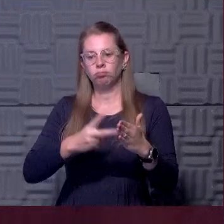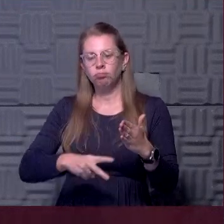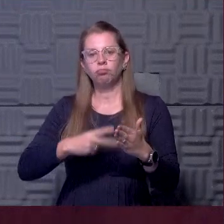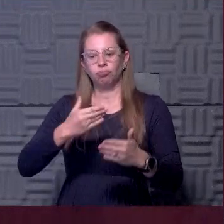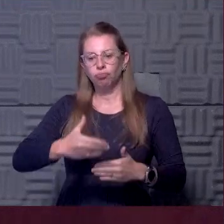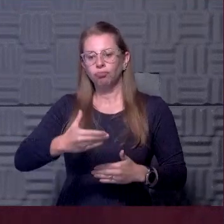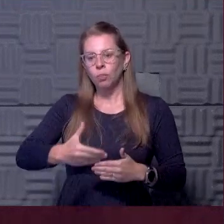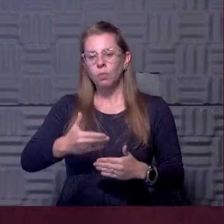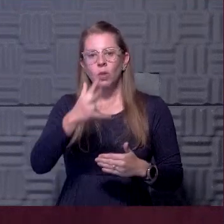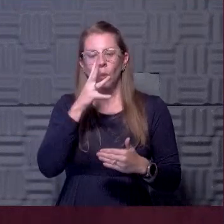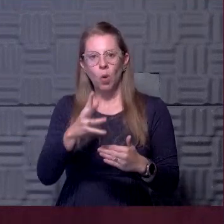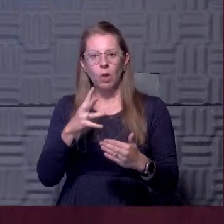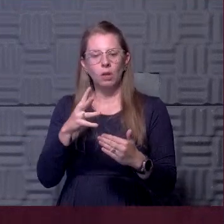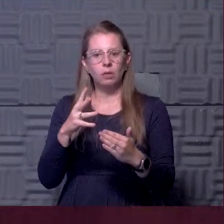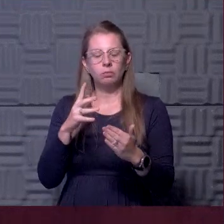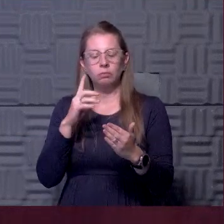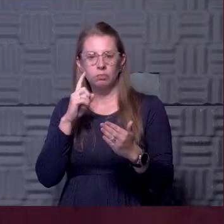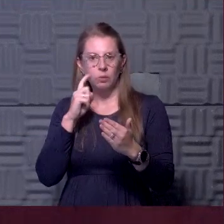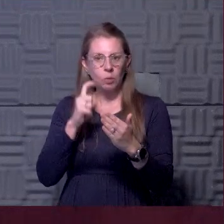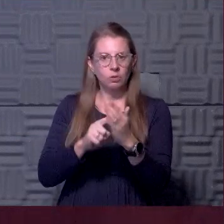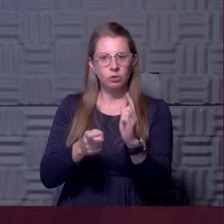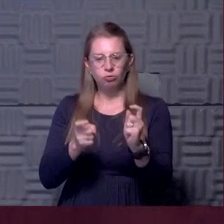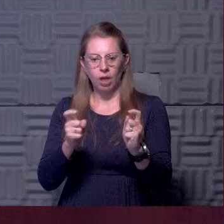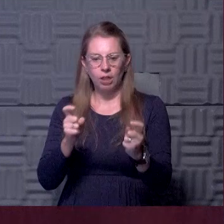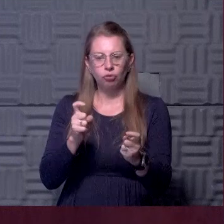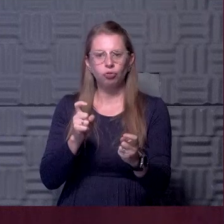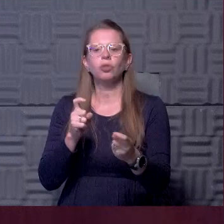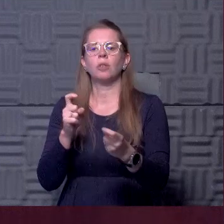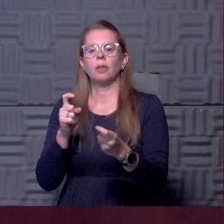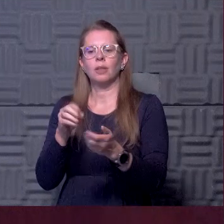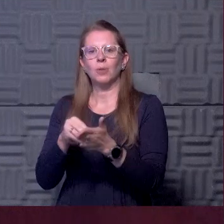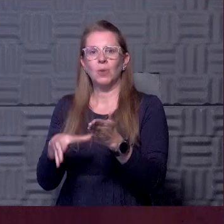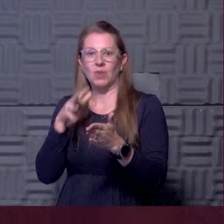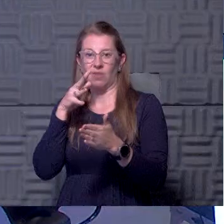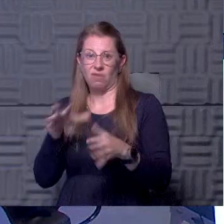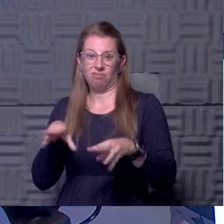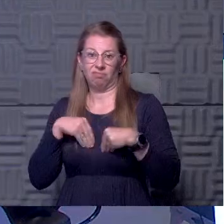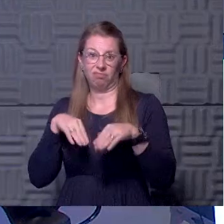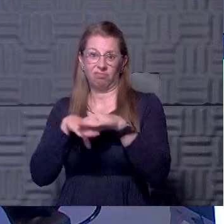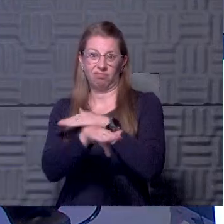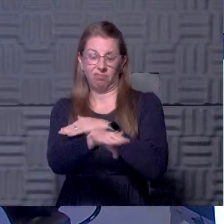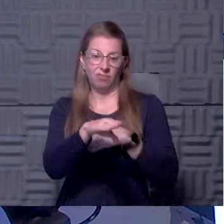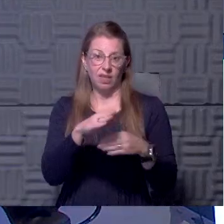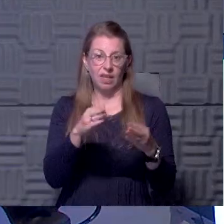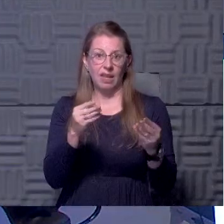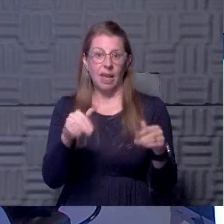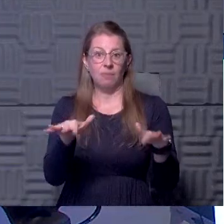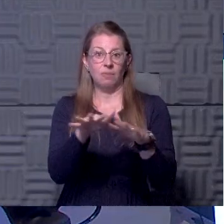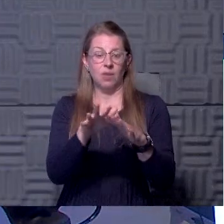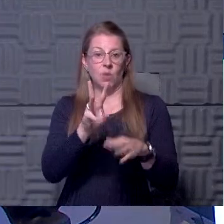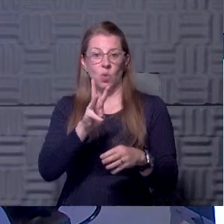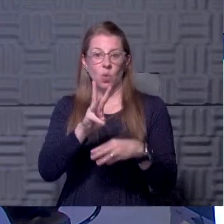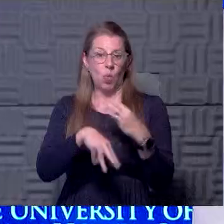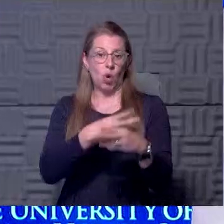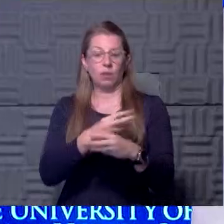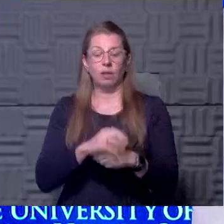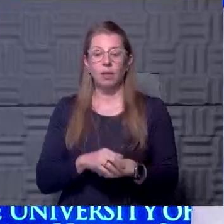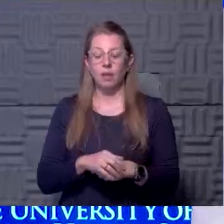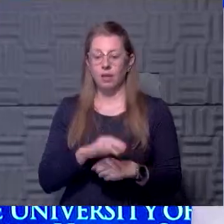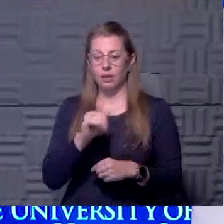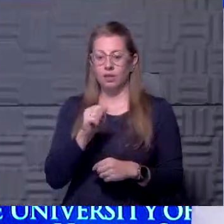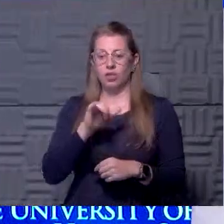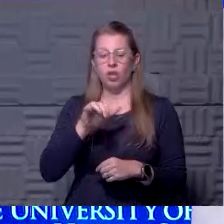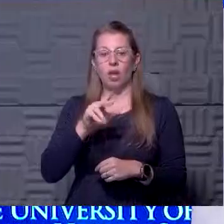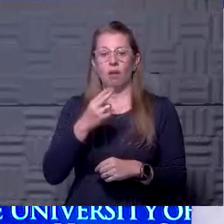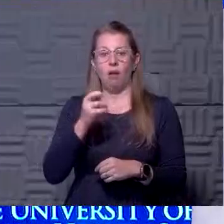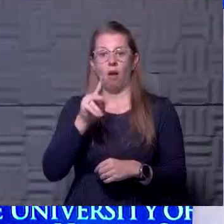that change management frankly of how they're going to have to re-enter the campus world. All right, so Jayhawks beat Tar